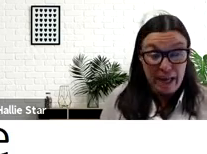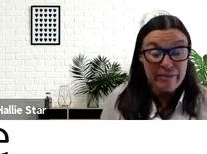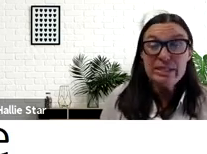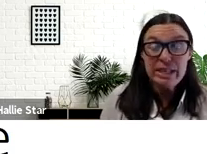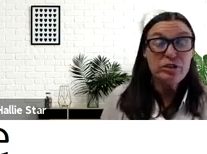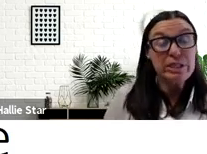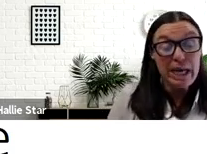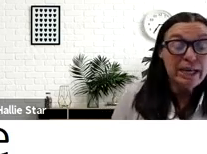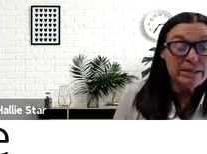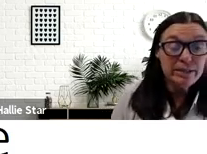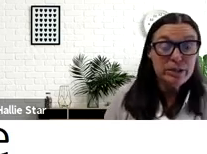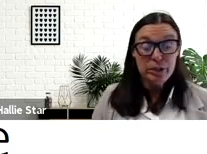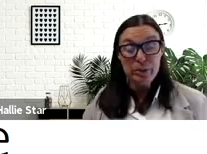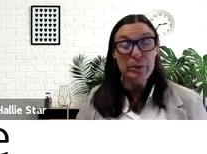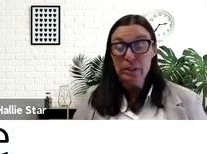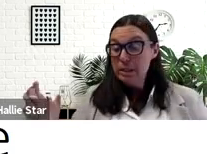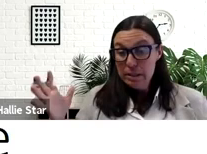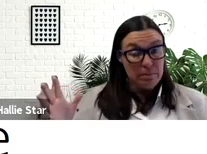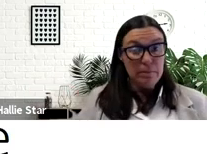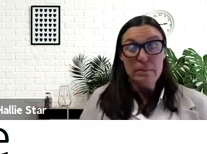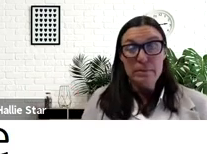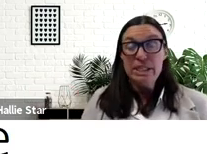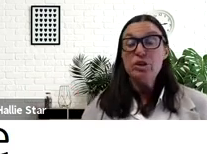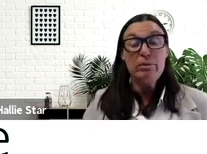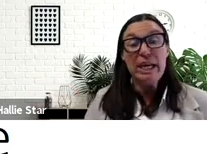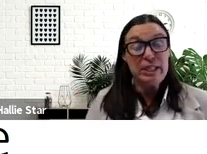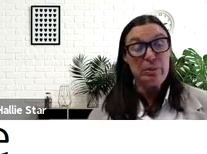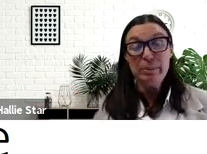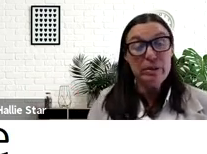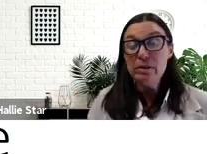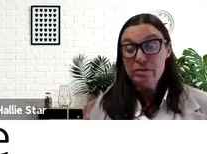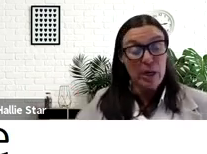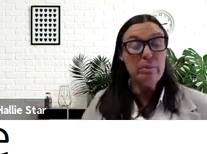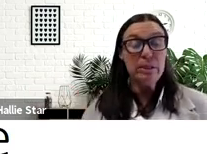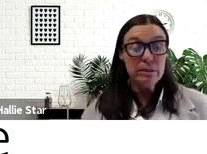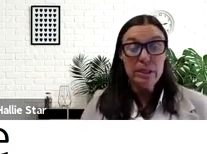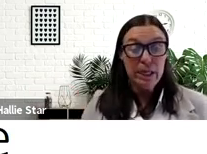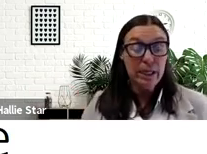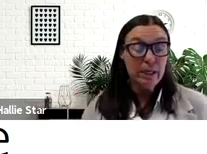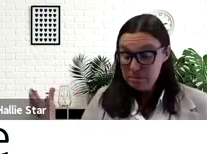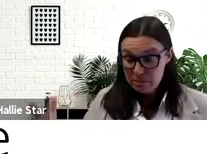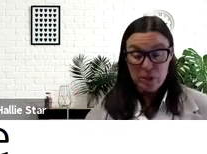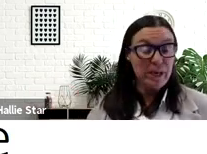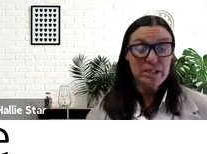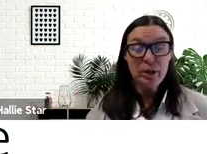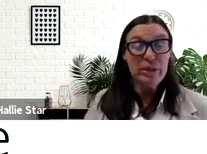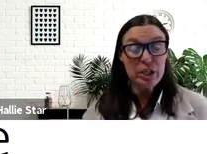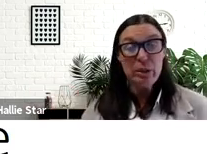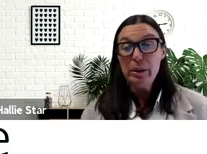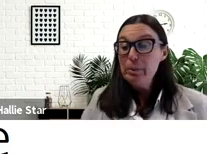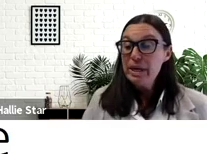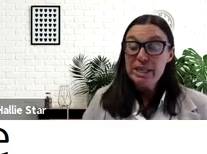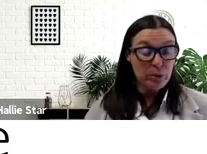I have ancestral ties to detribalized people from the New Mexico